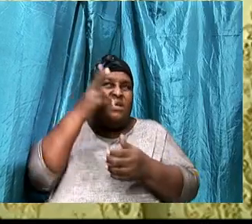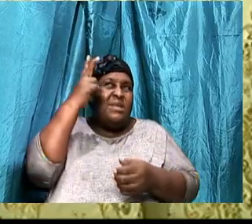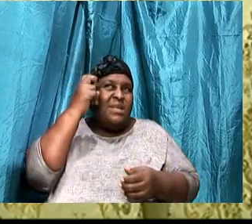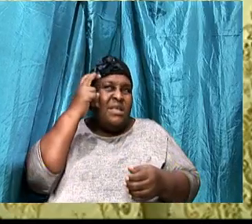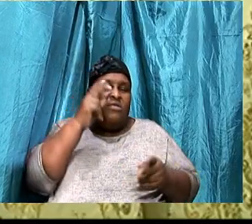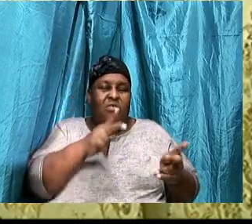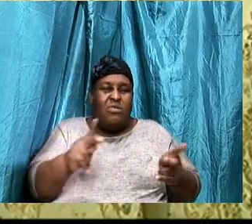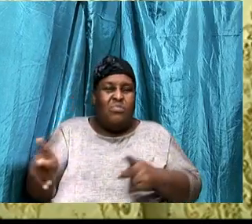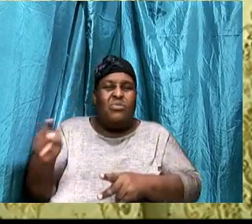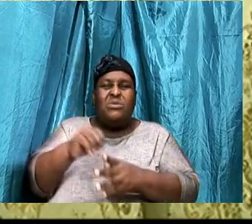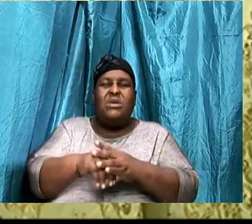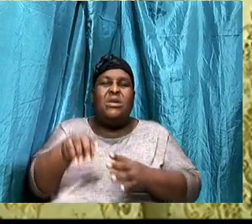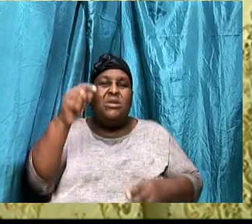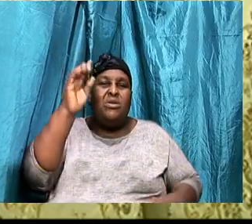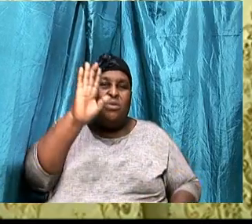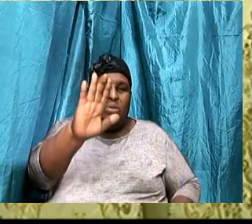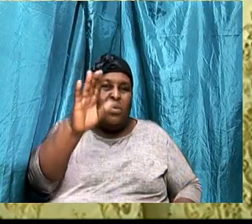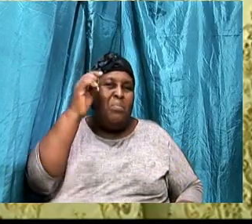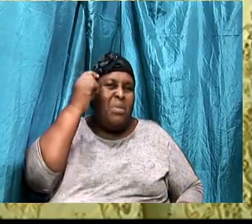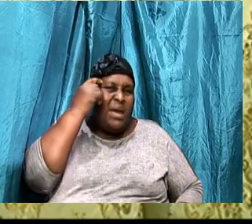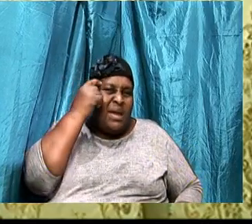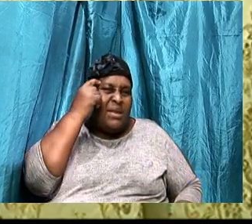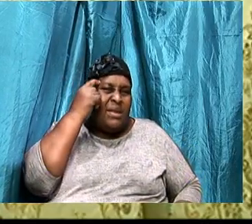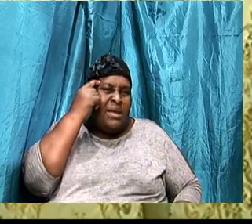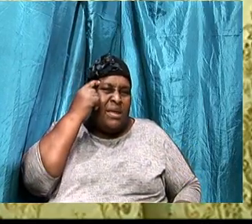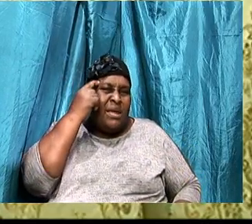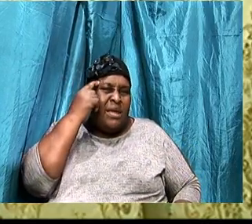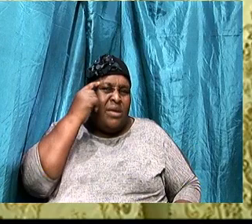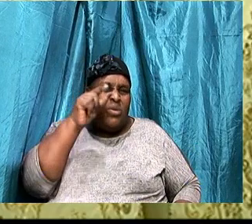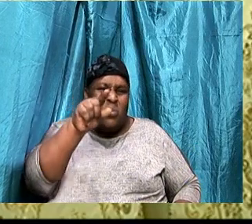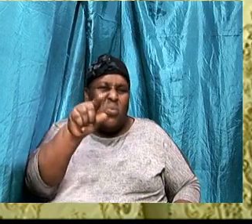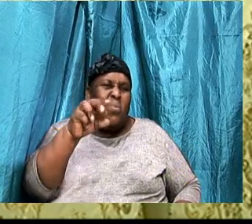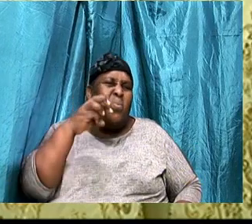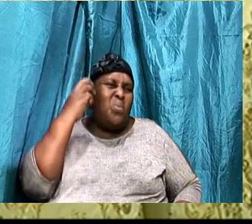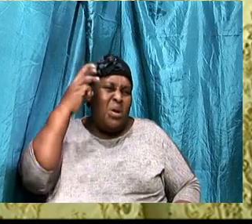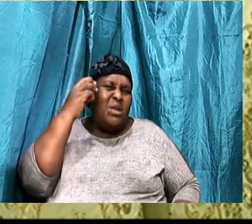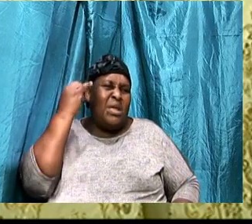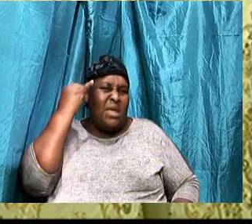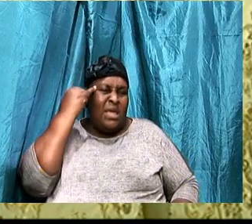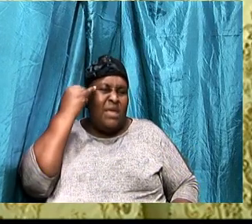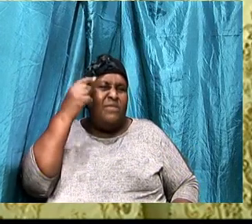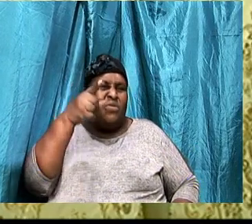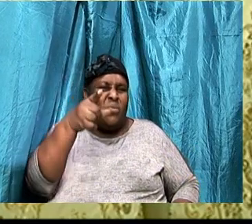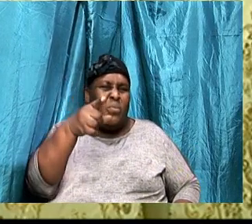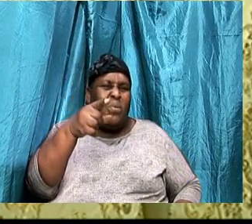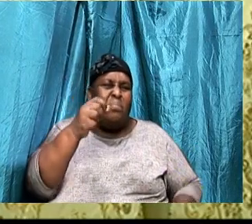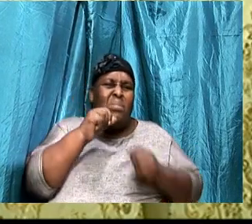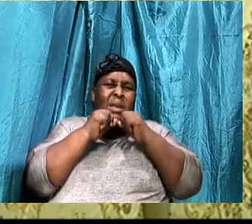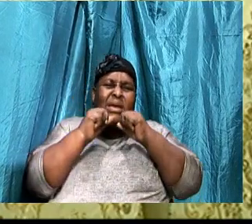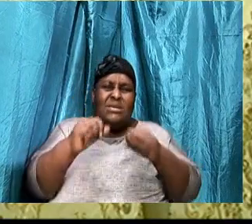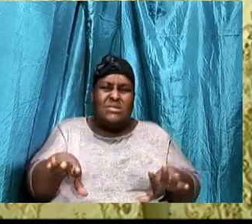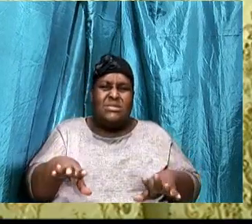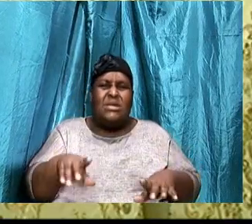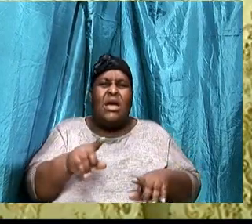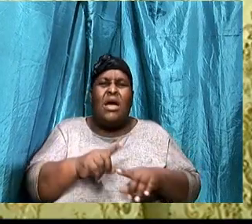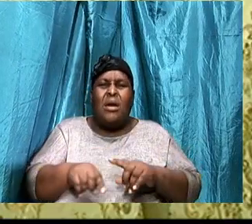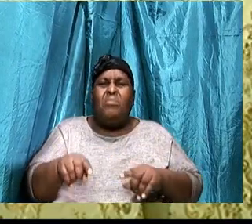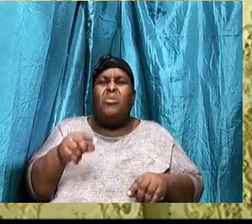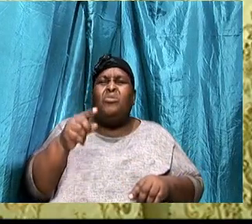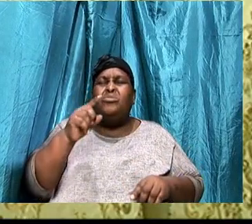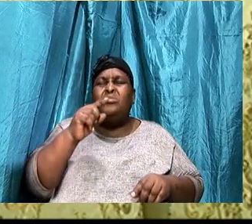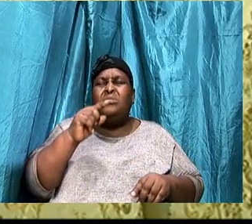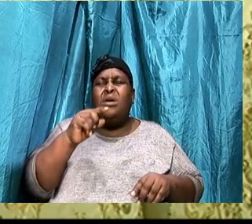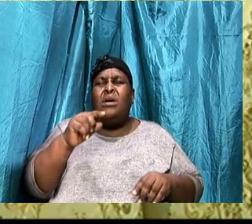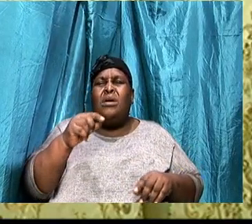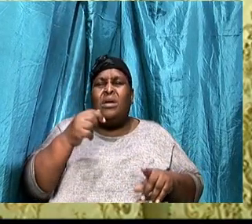it in your mind, And you are wondering, If you are blessed, I am here, Under the anointing, Of the Holy Ghost, To tell